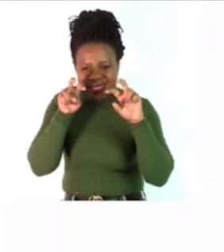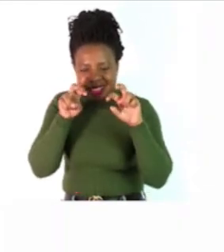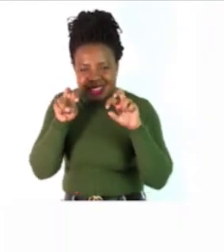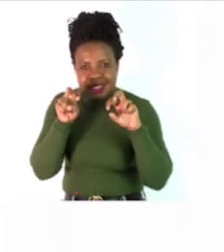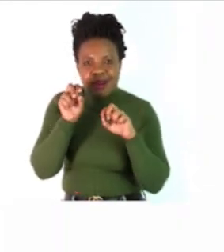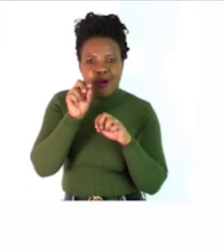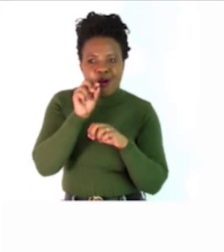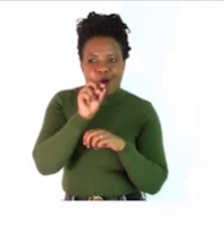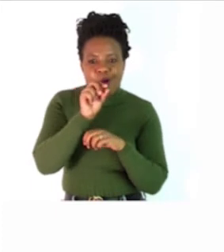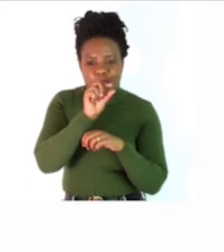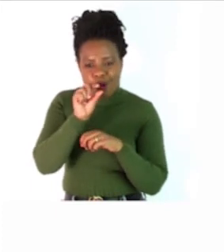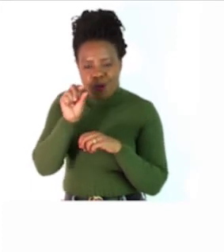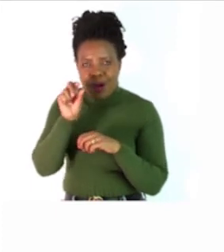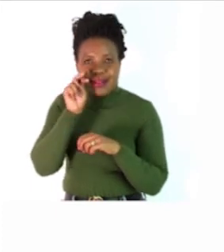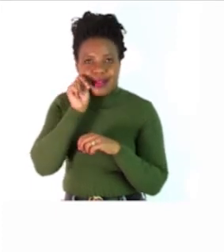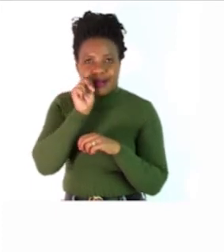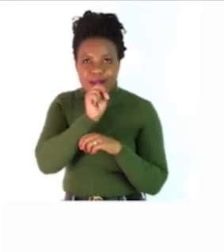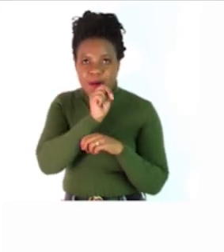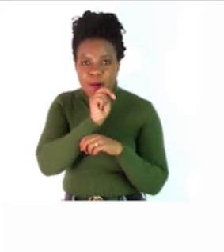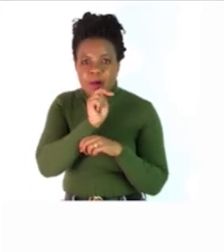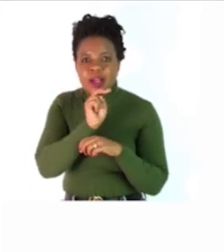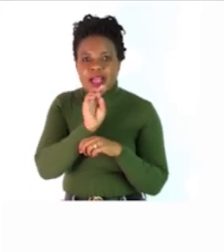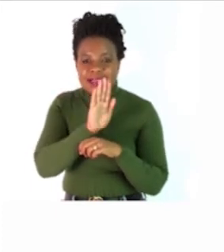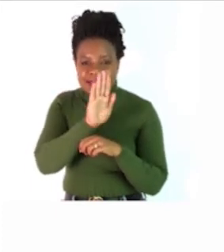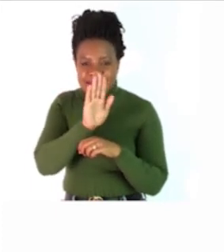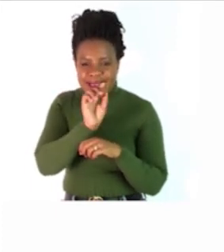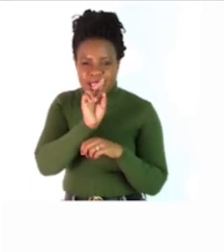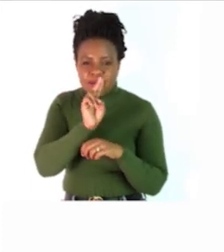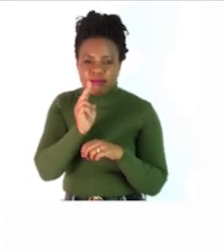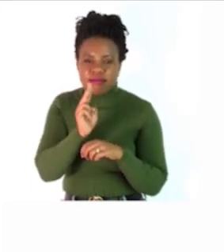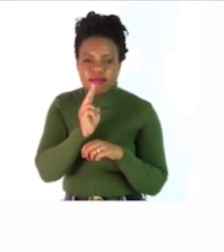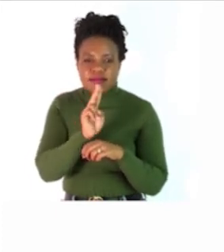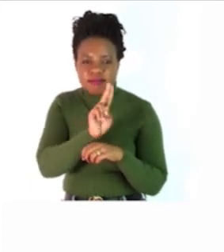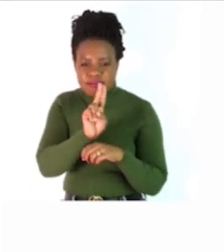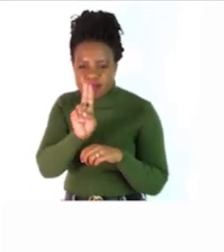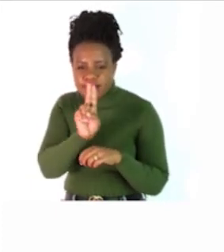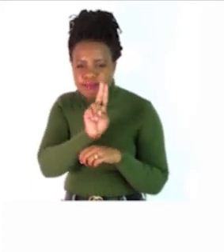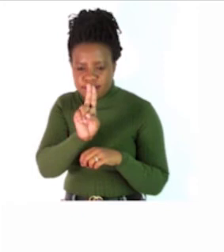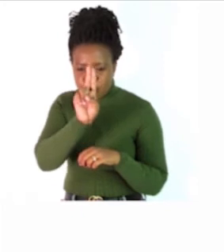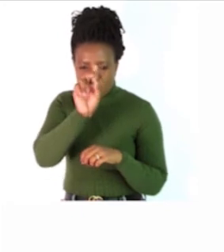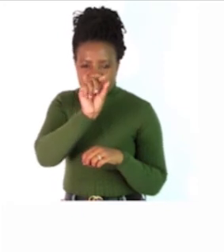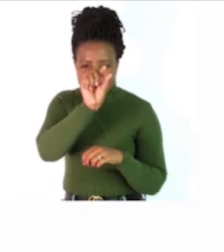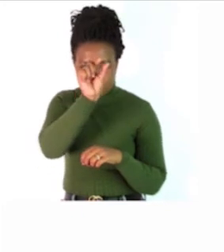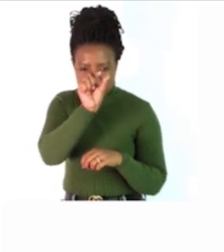you are given a some guidelines there the words are below